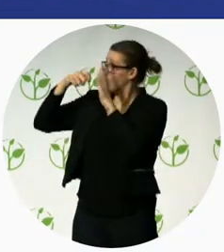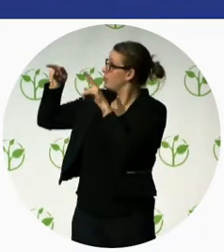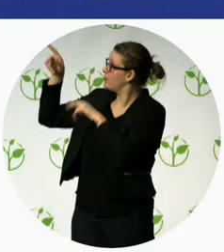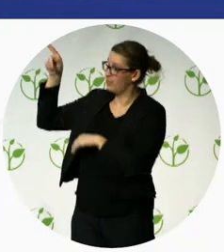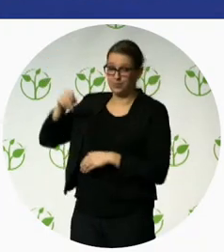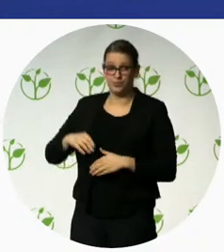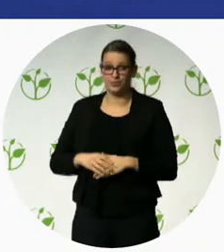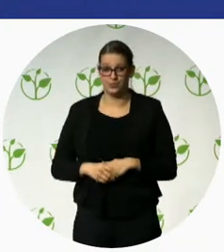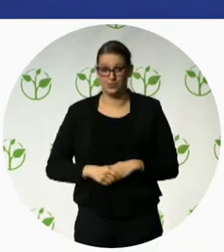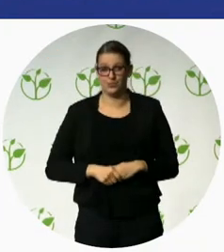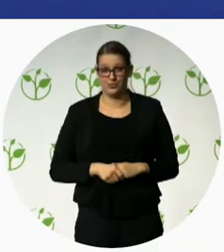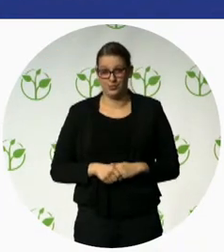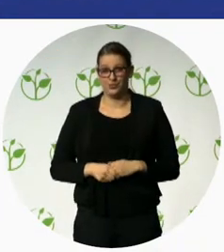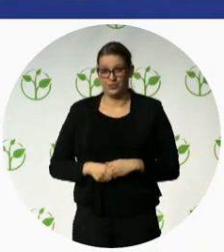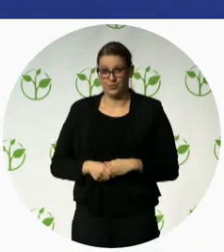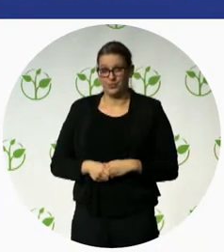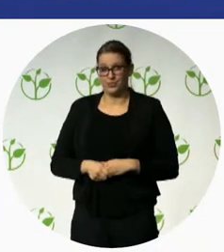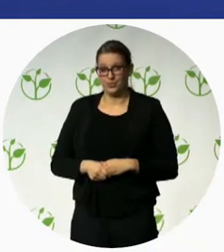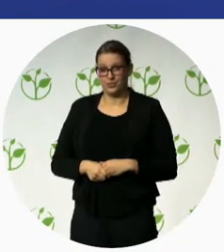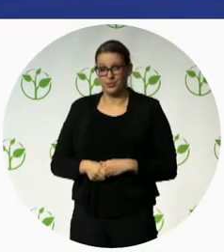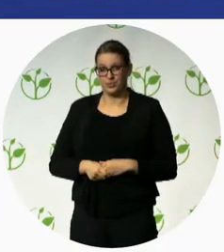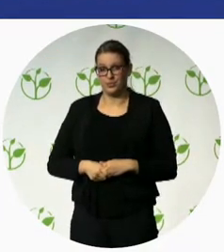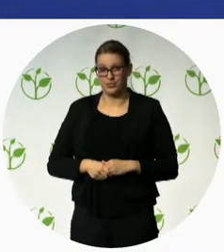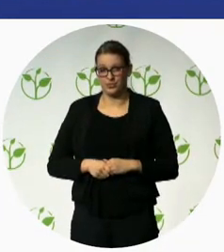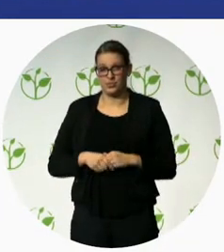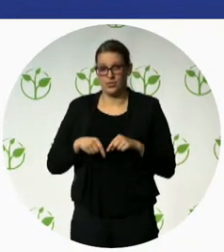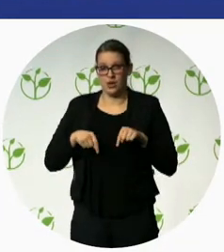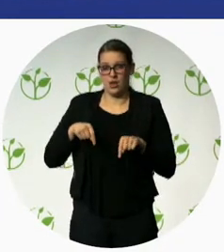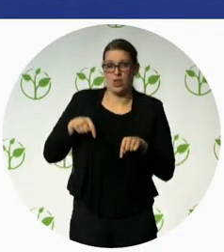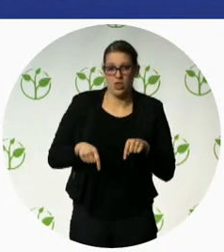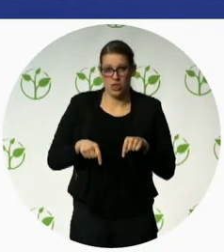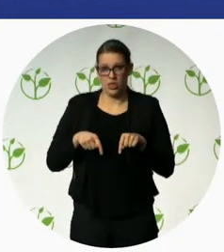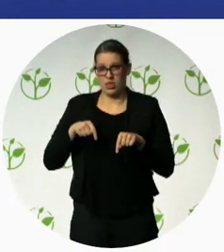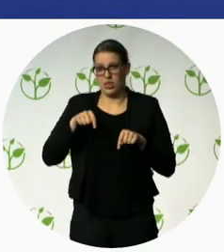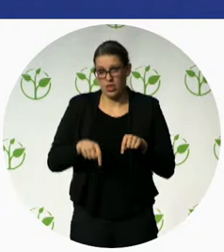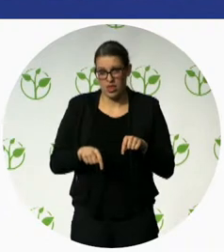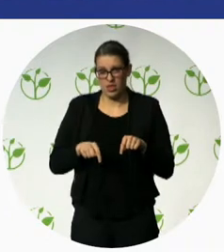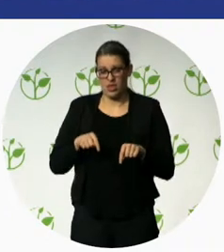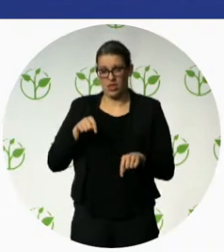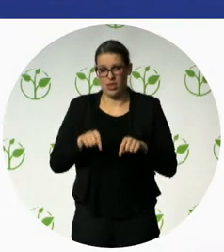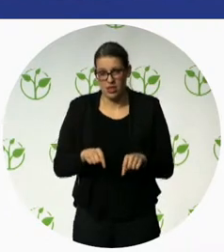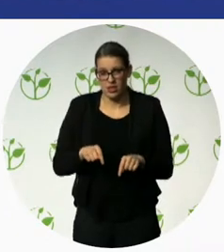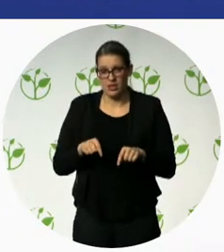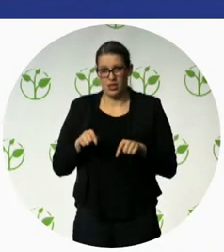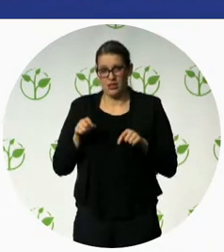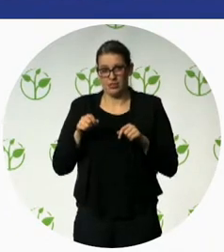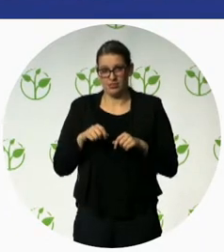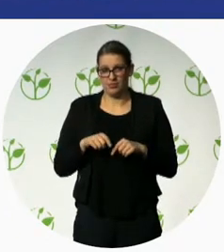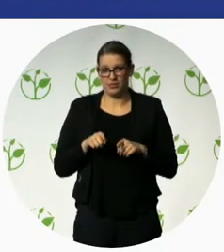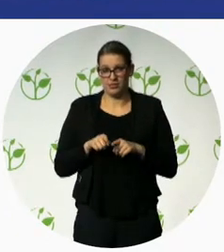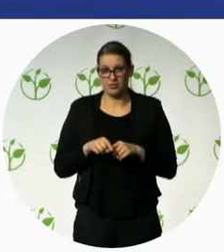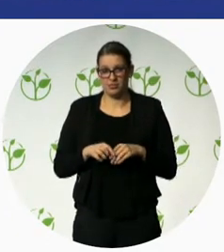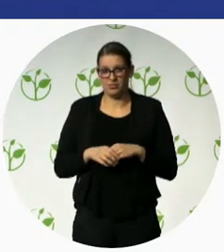with a joint like this the patient walks with a straight knee gait which is ergonomically inefficient and